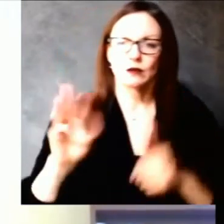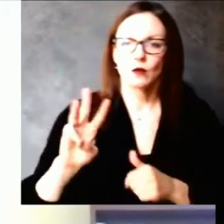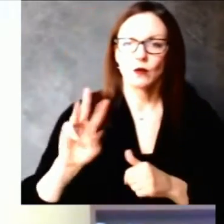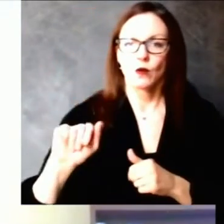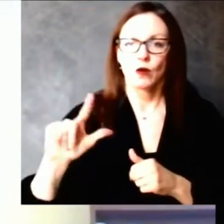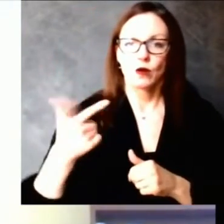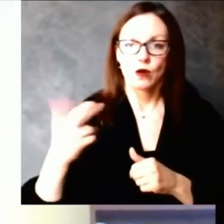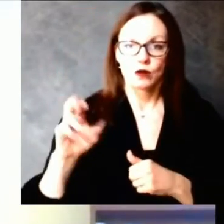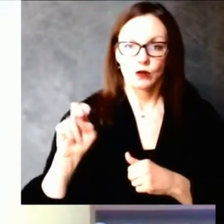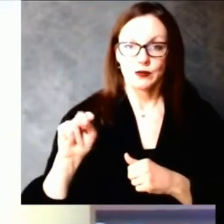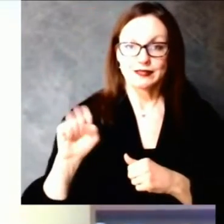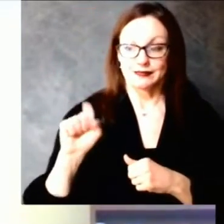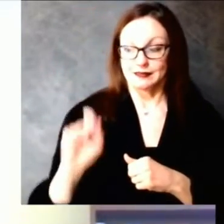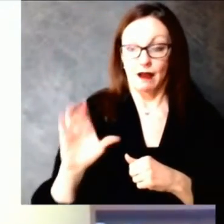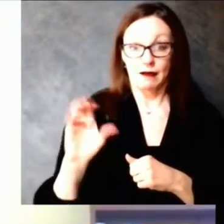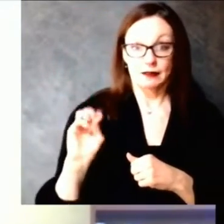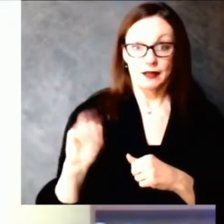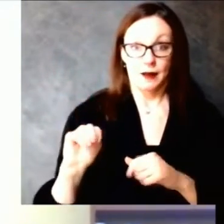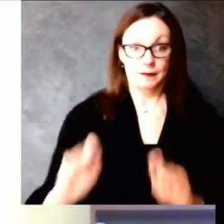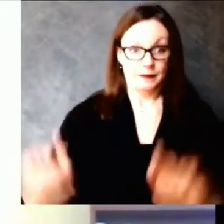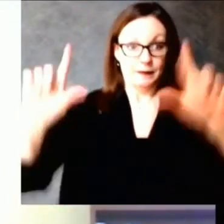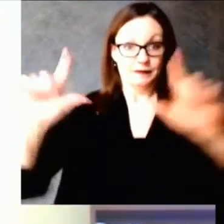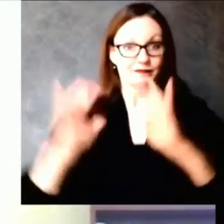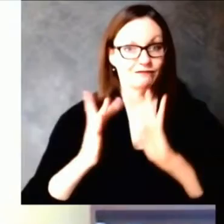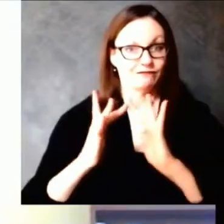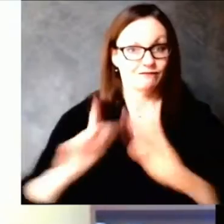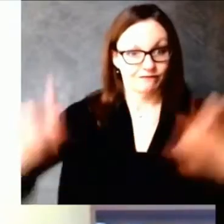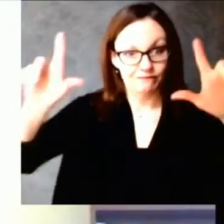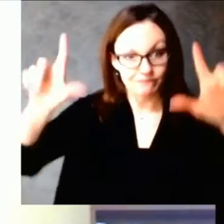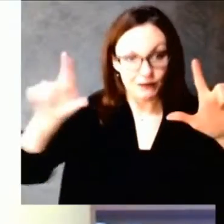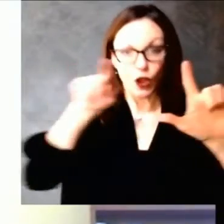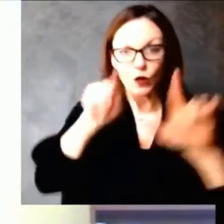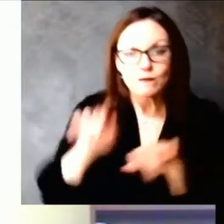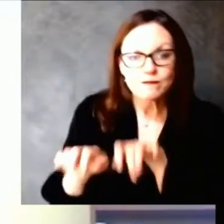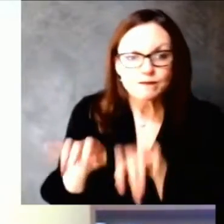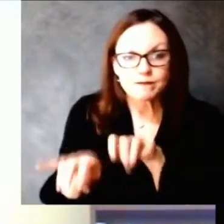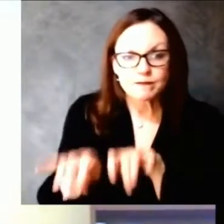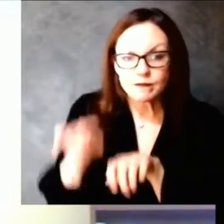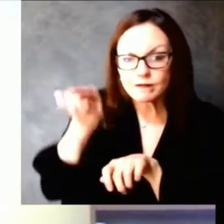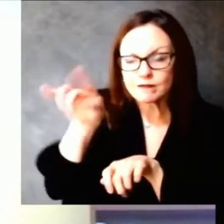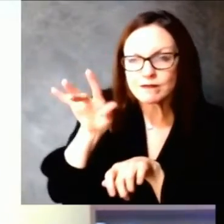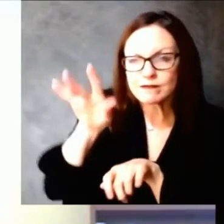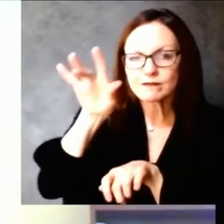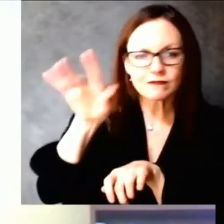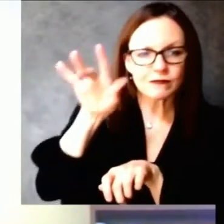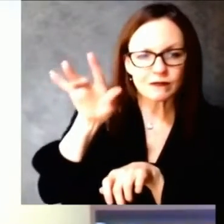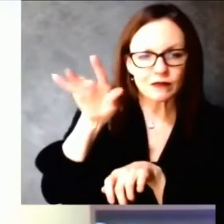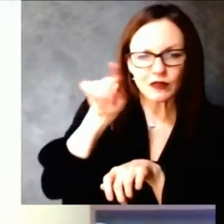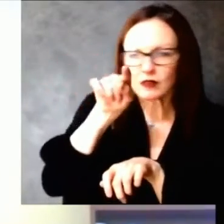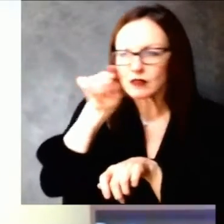also planning to add a phone line soon for those who would prefer to call in.